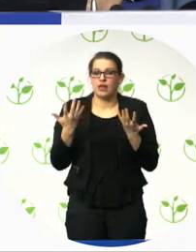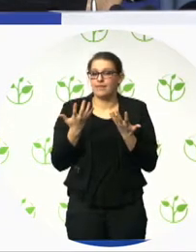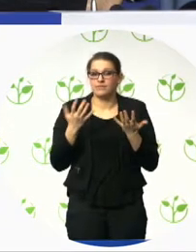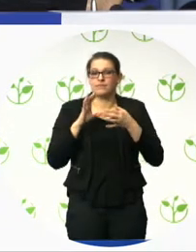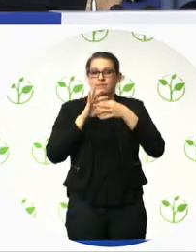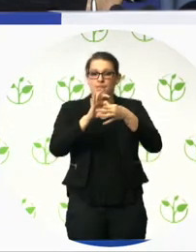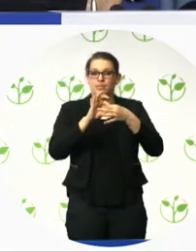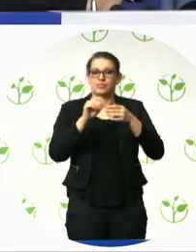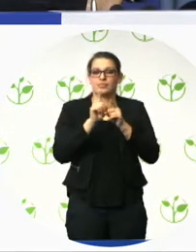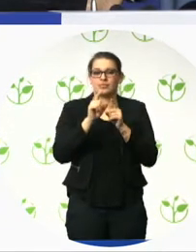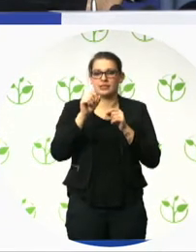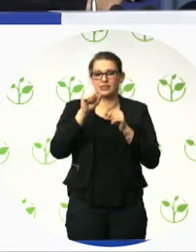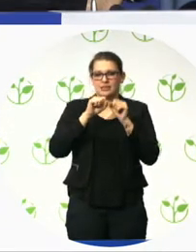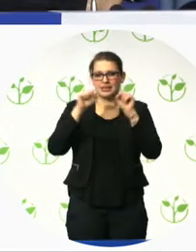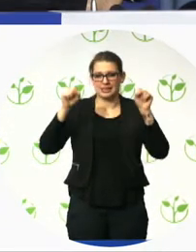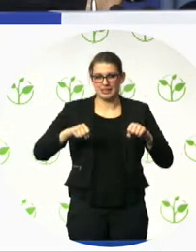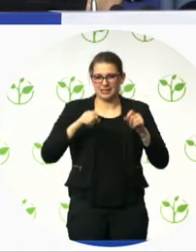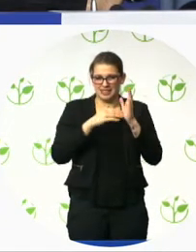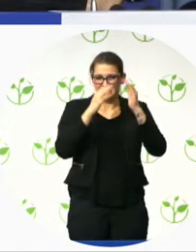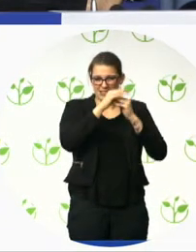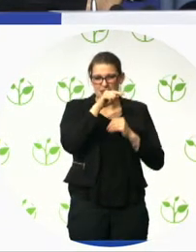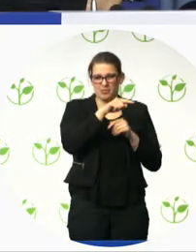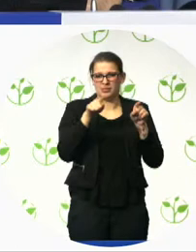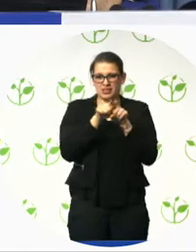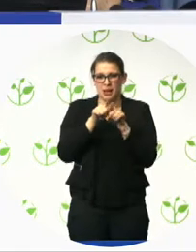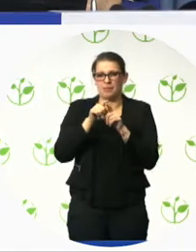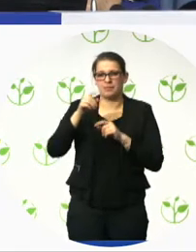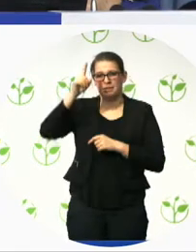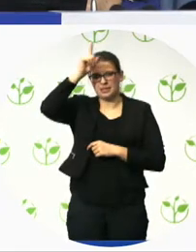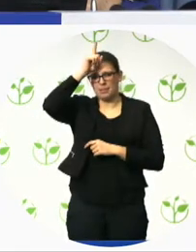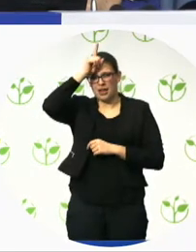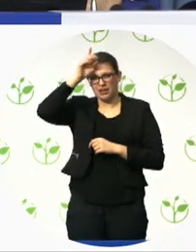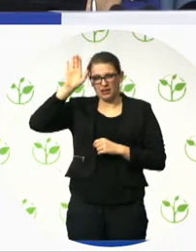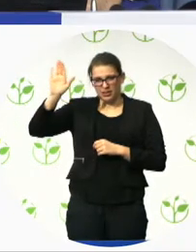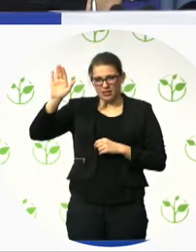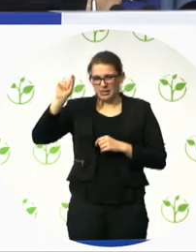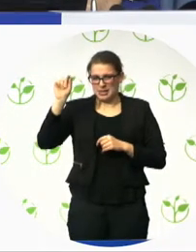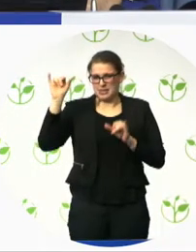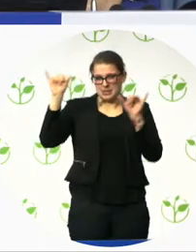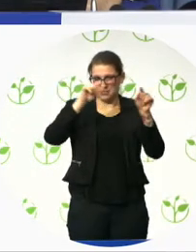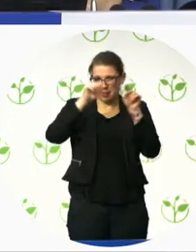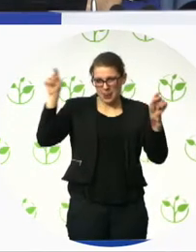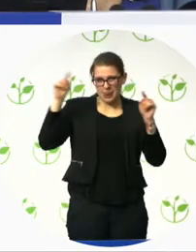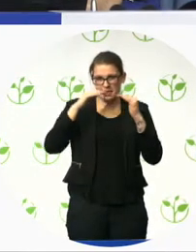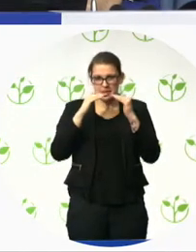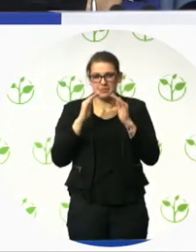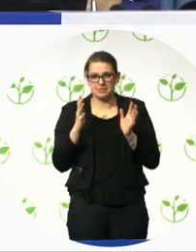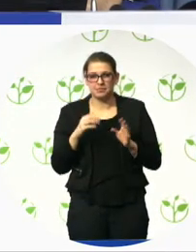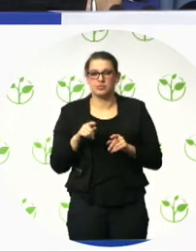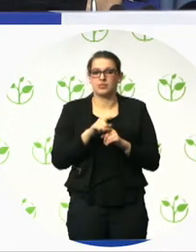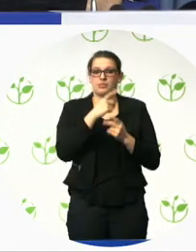Authority in England and the UK. So we have a regulatory capacity as well as a financial stability